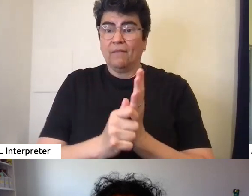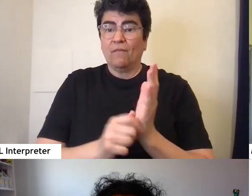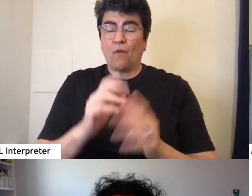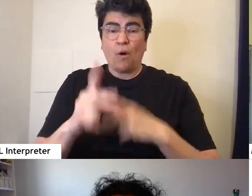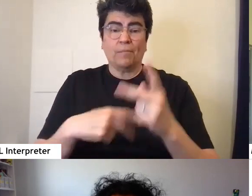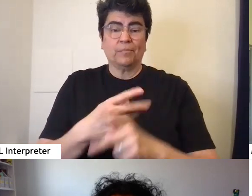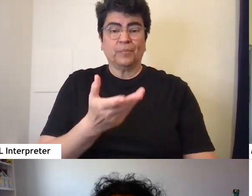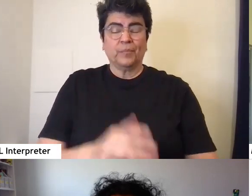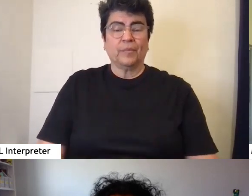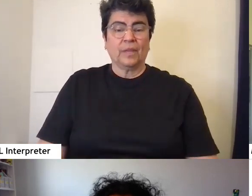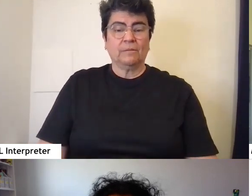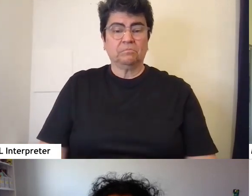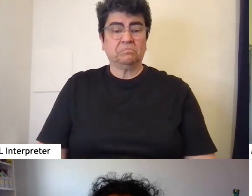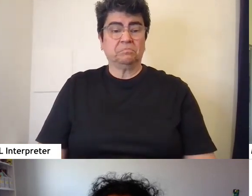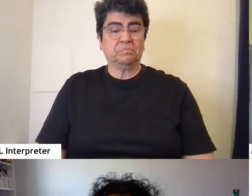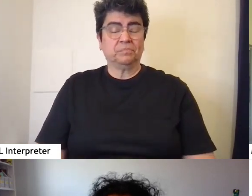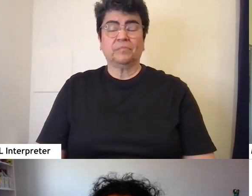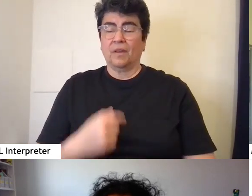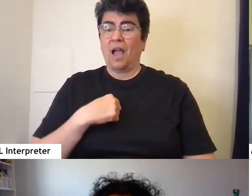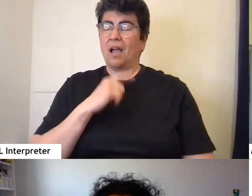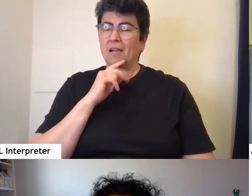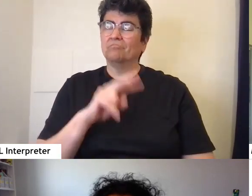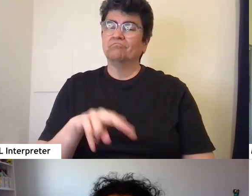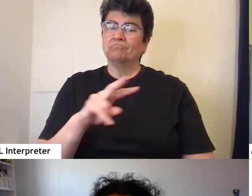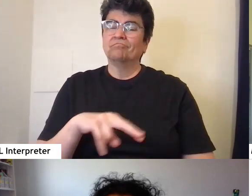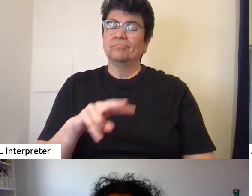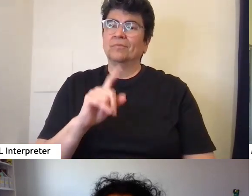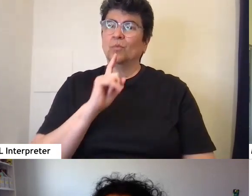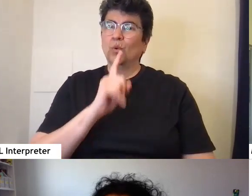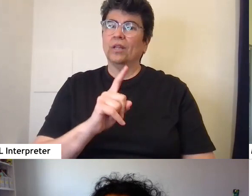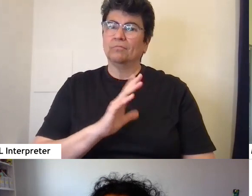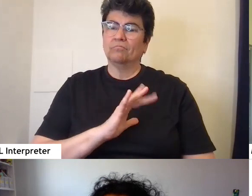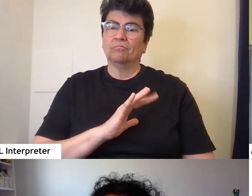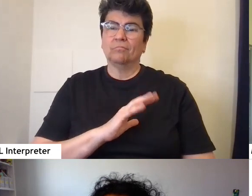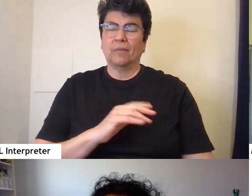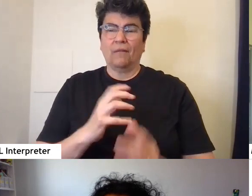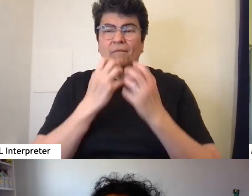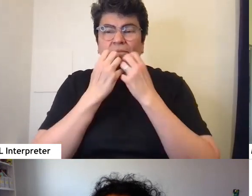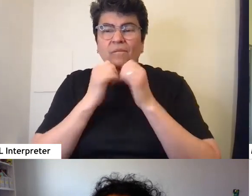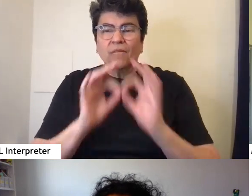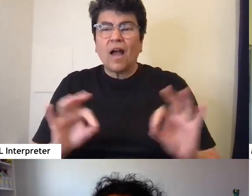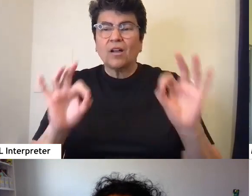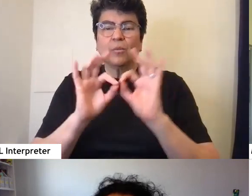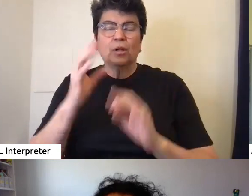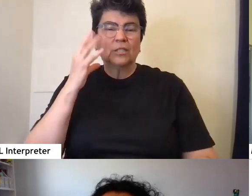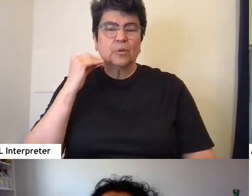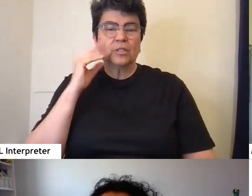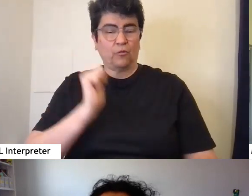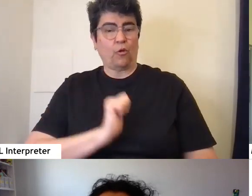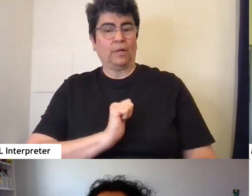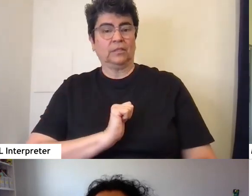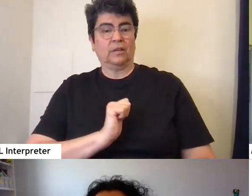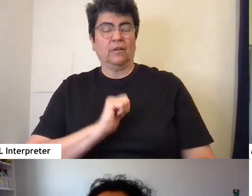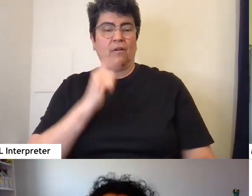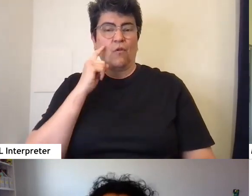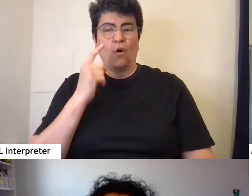And I found it to be a really valuable experience, personally, in terms of wanting